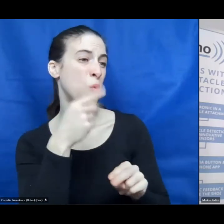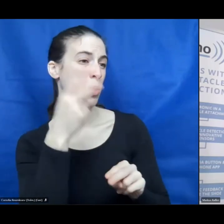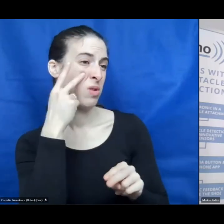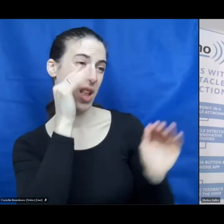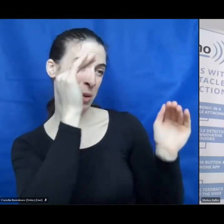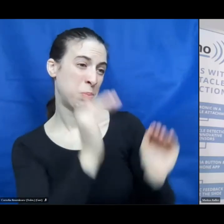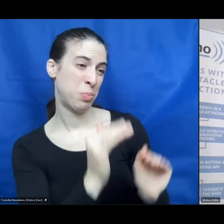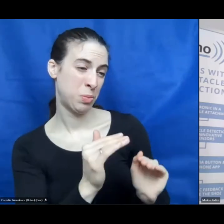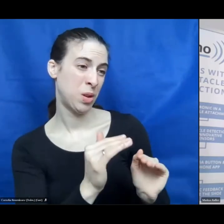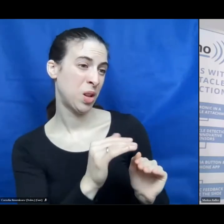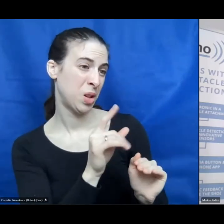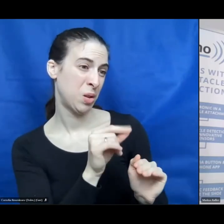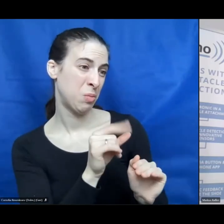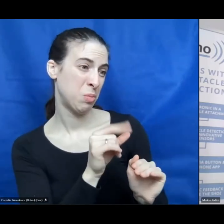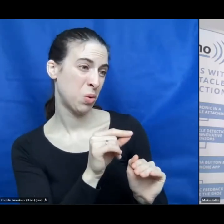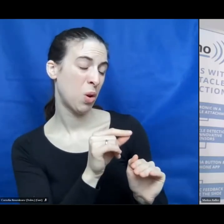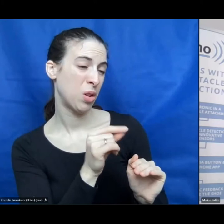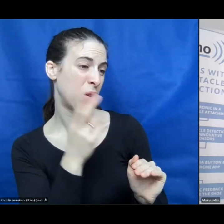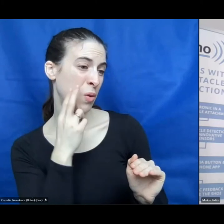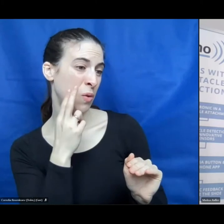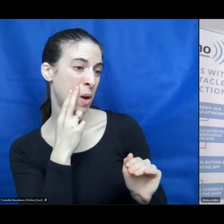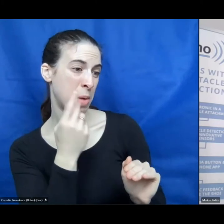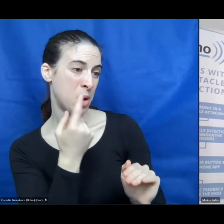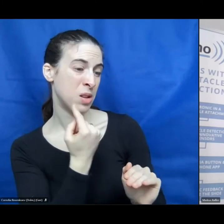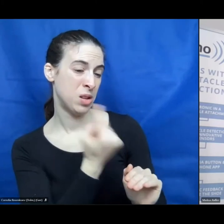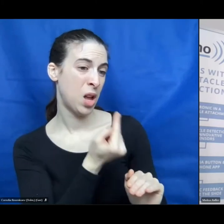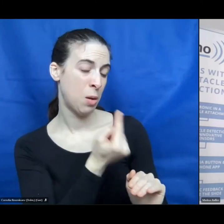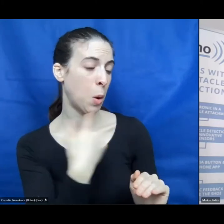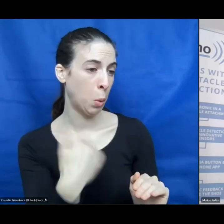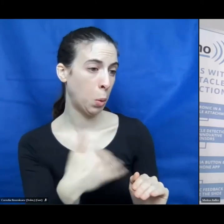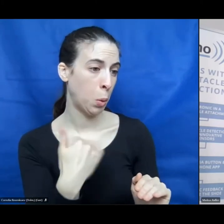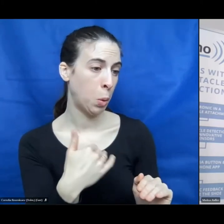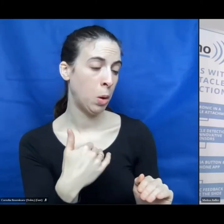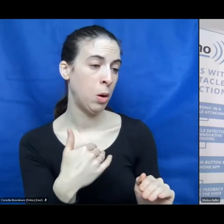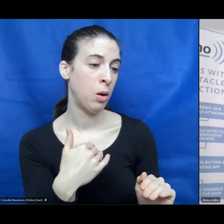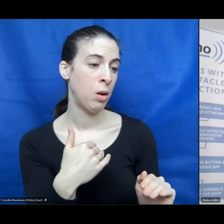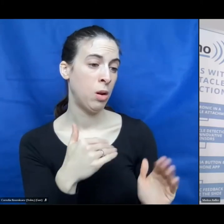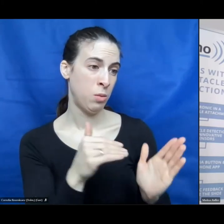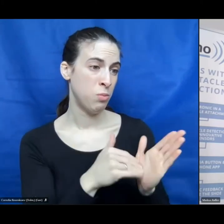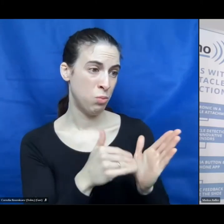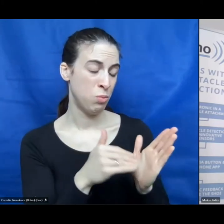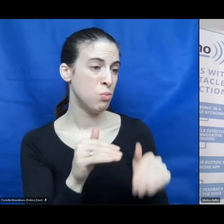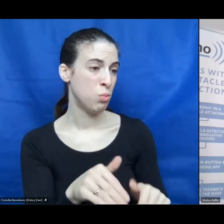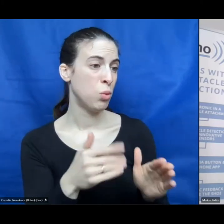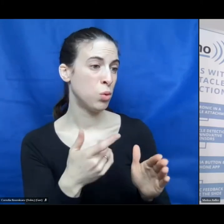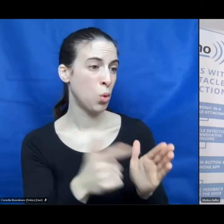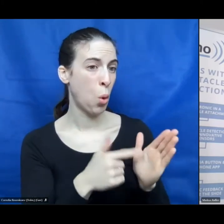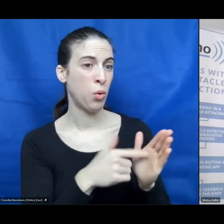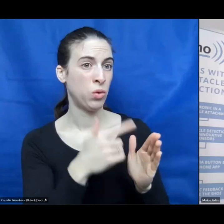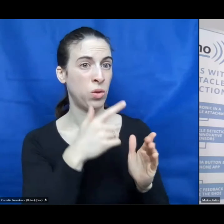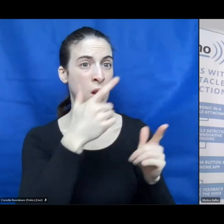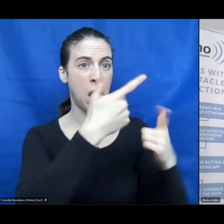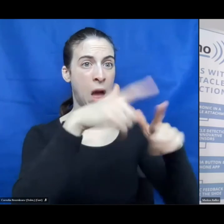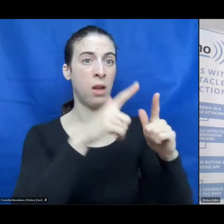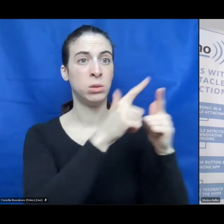a company like yours. So, have to be very often in other countries, you